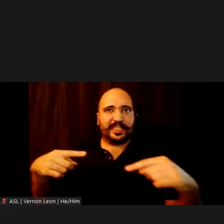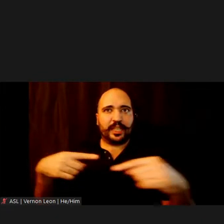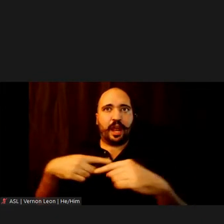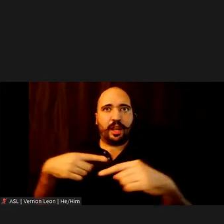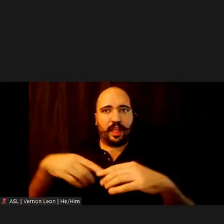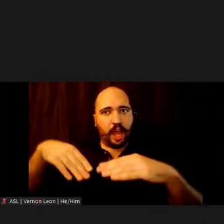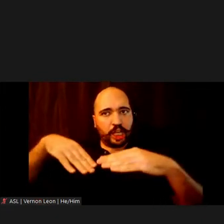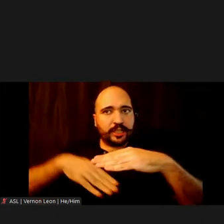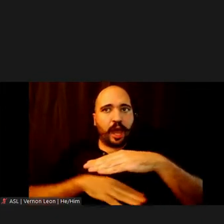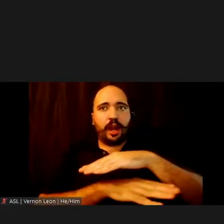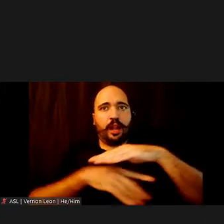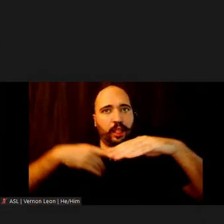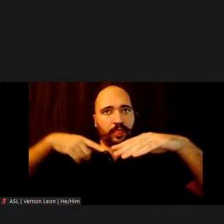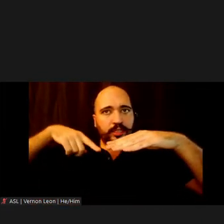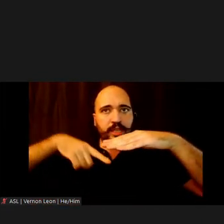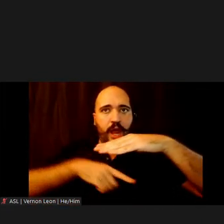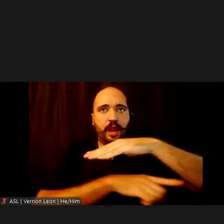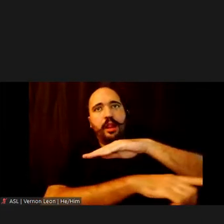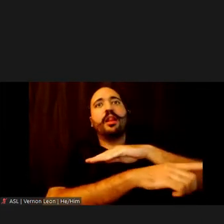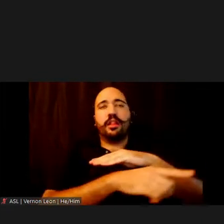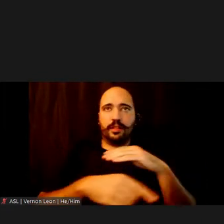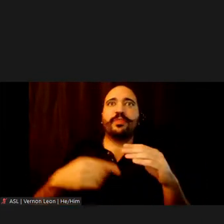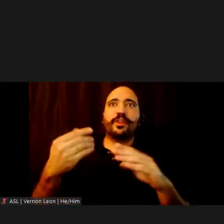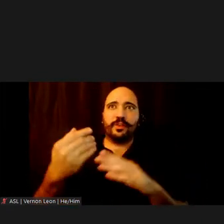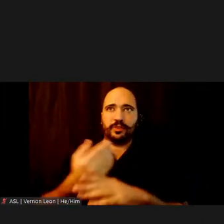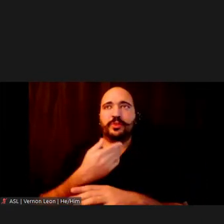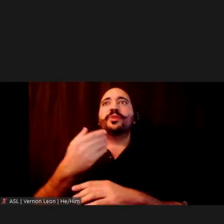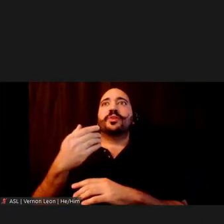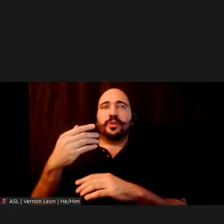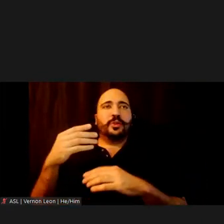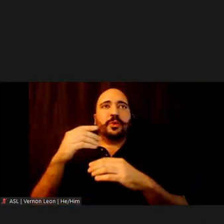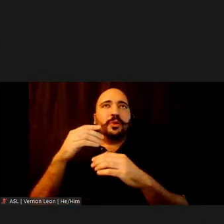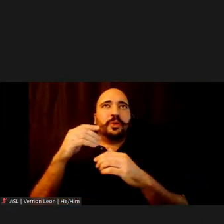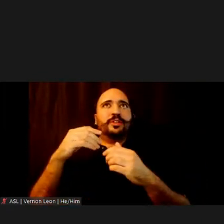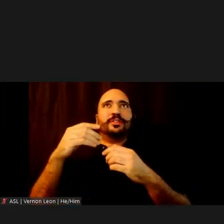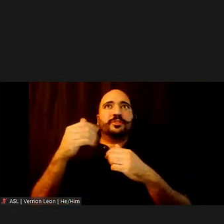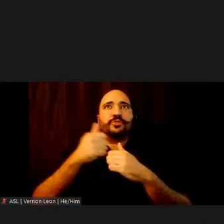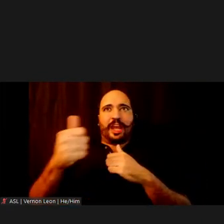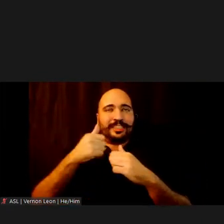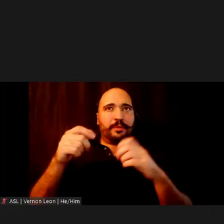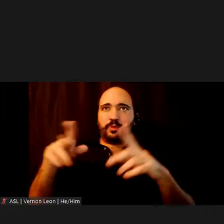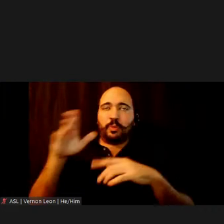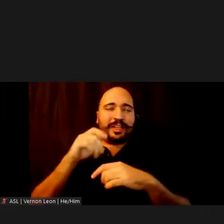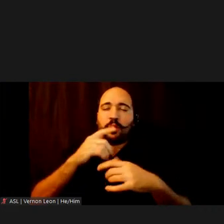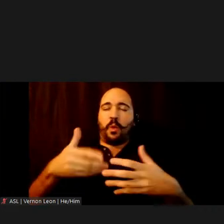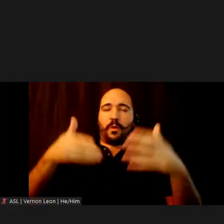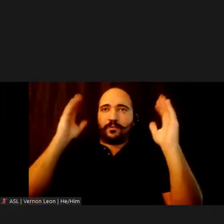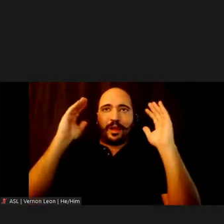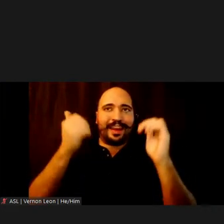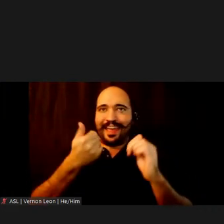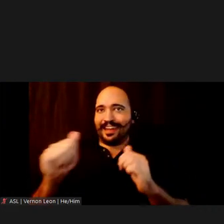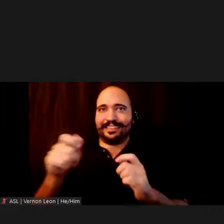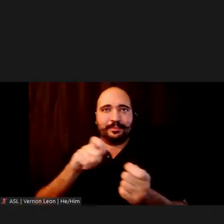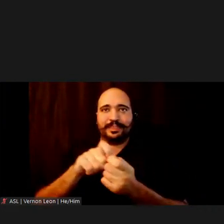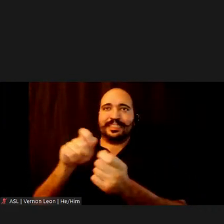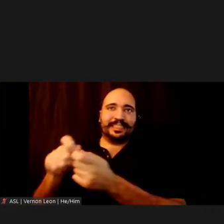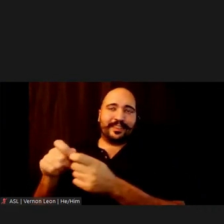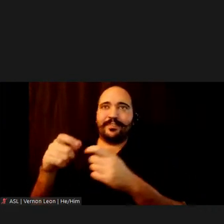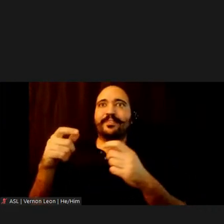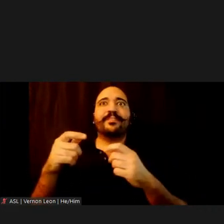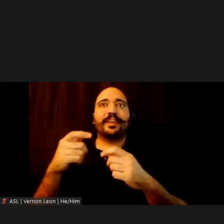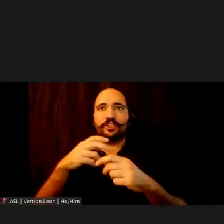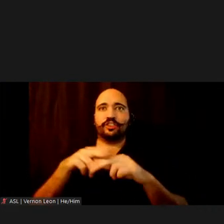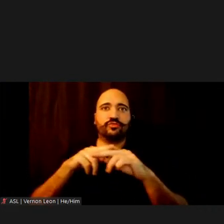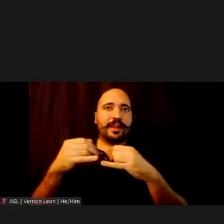that new transit passengers will be spread throughout the system and will not overcrowd any particular route or line. In addition, preliminary analysis does not predict many